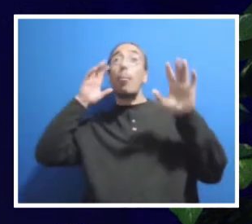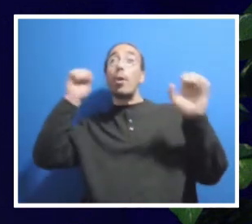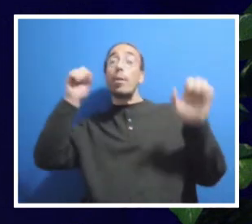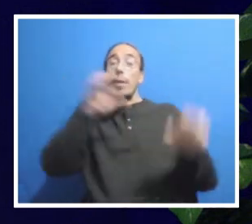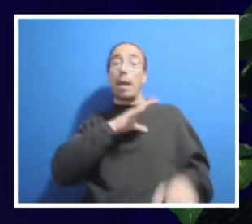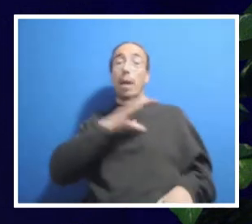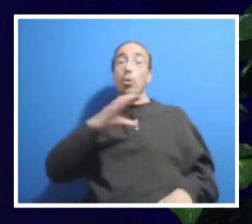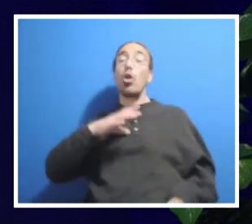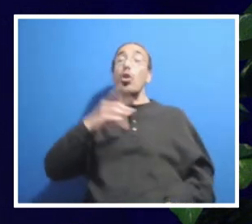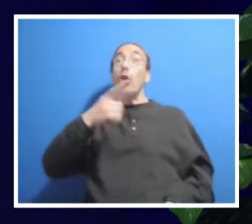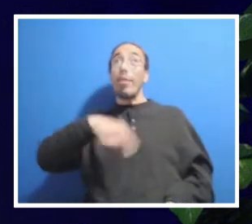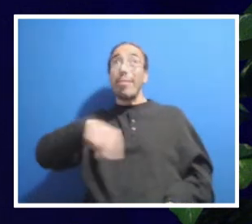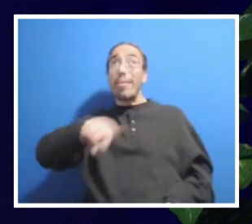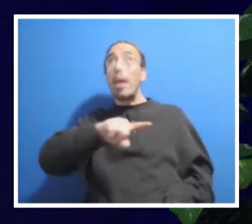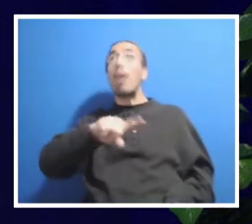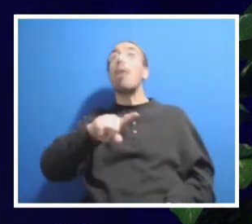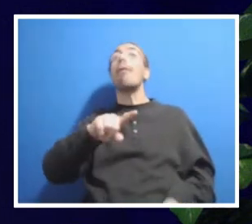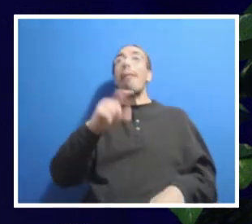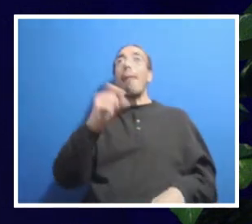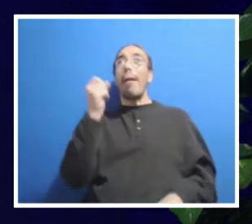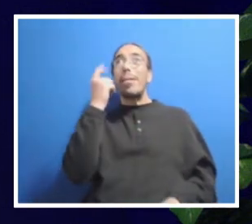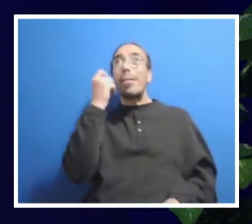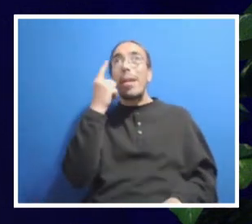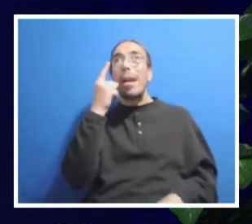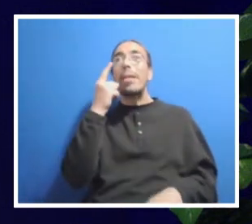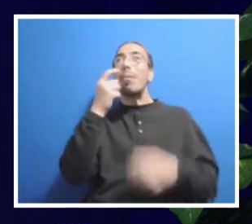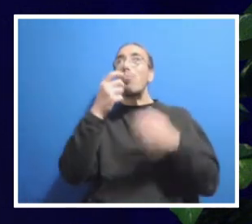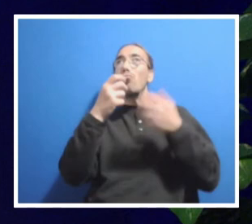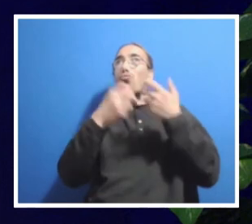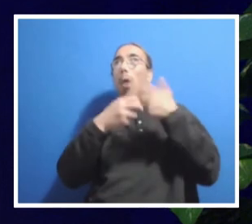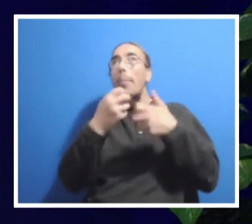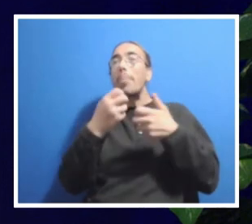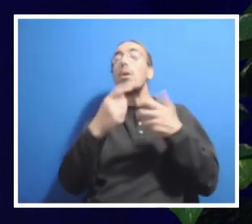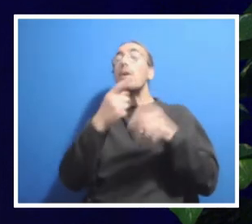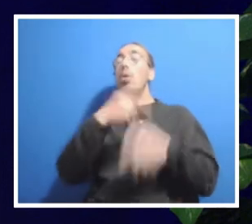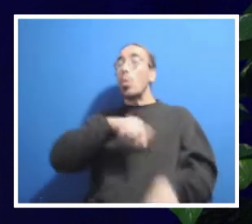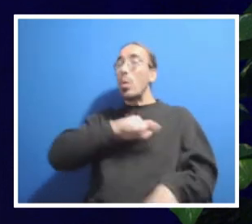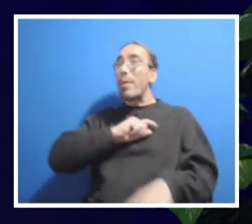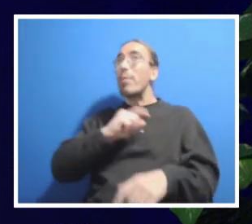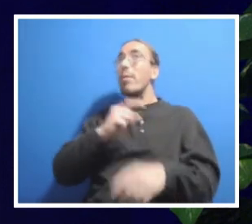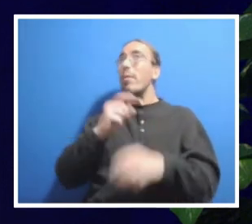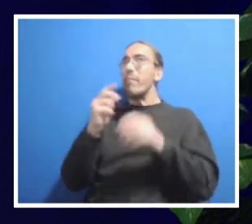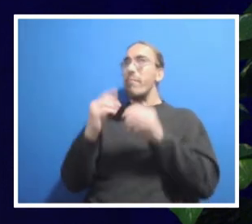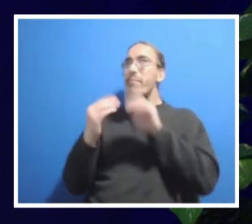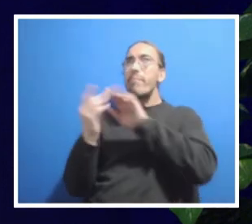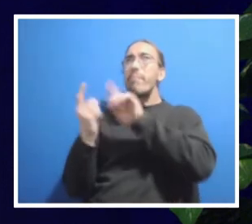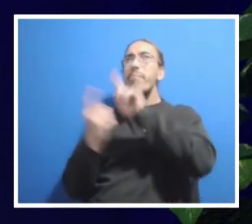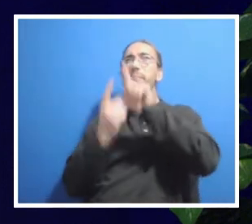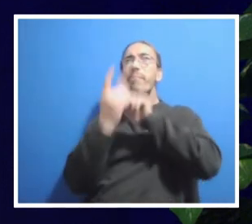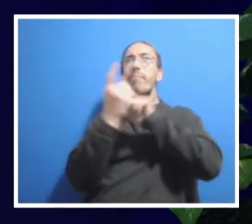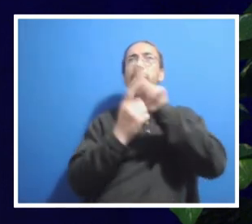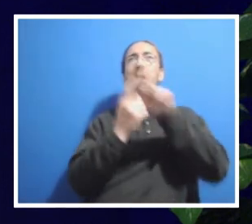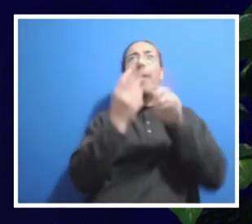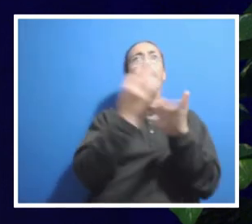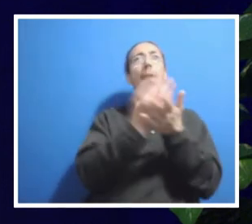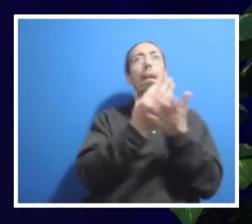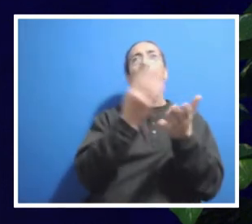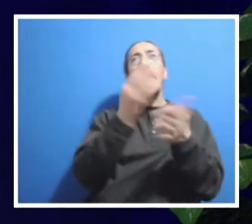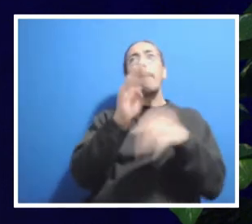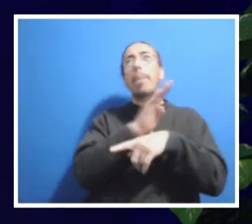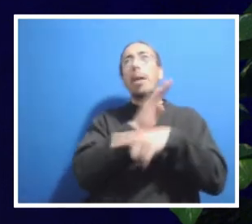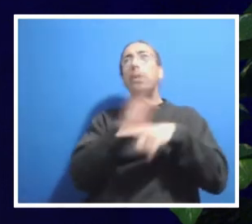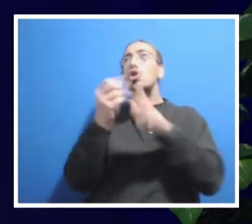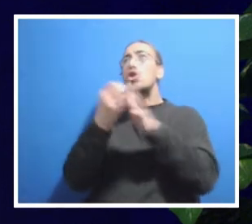before them and can speak with their teams. I've met with a variety of units across the university in finance and business and student affairs and